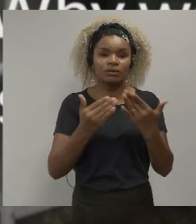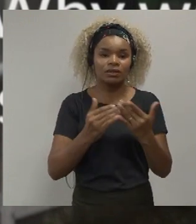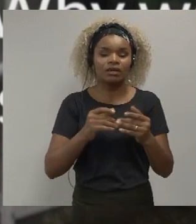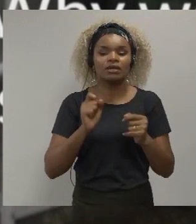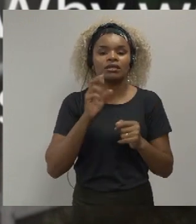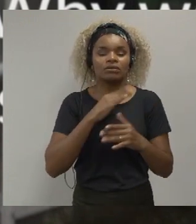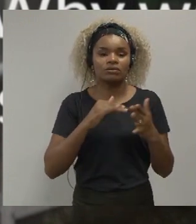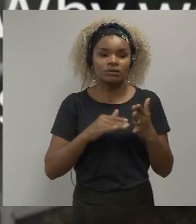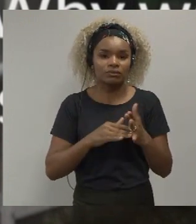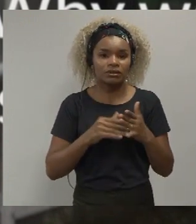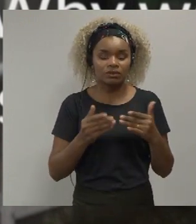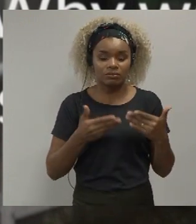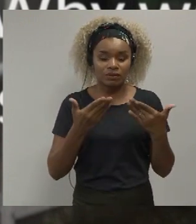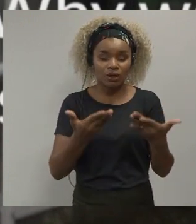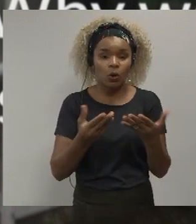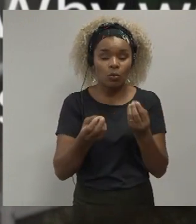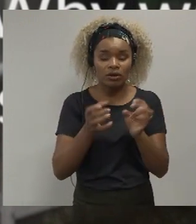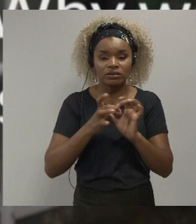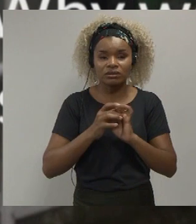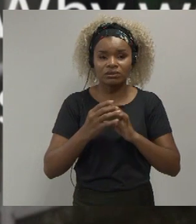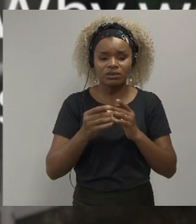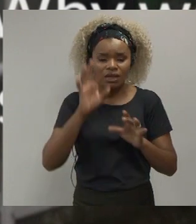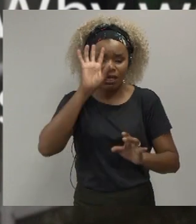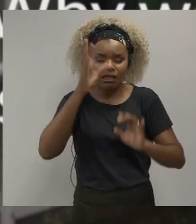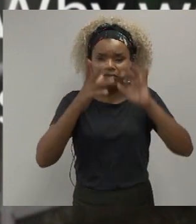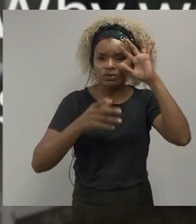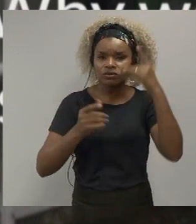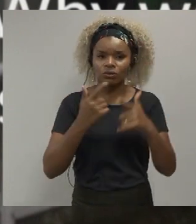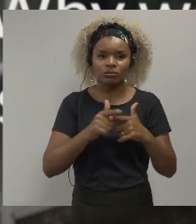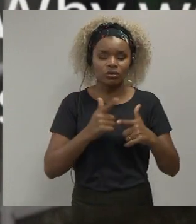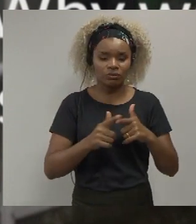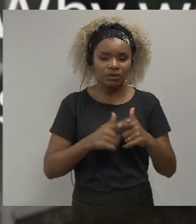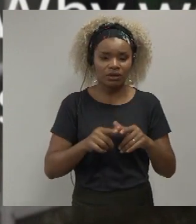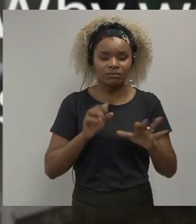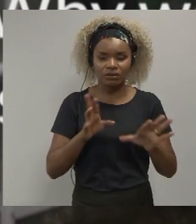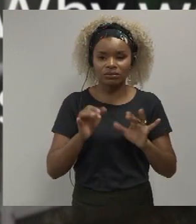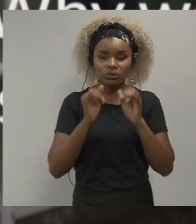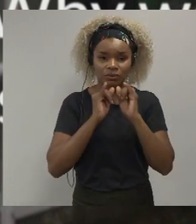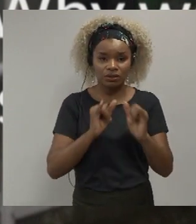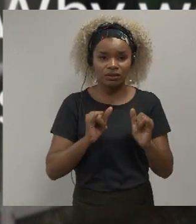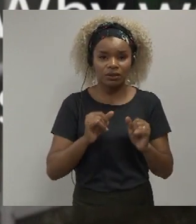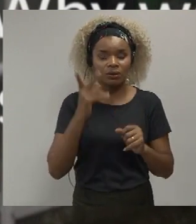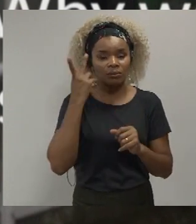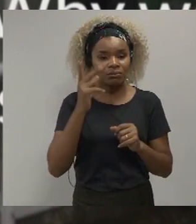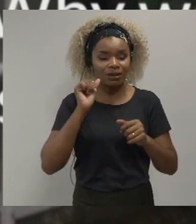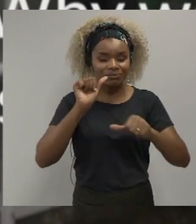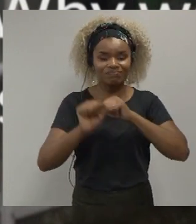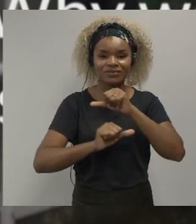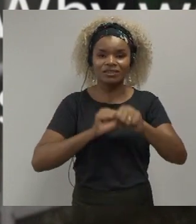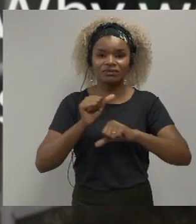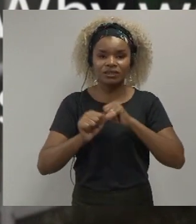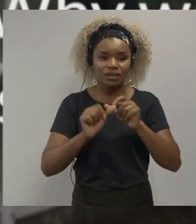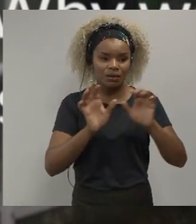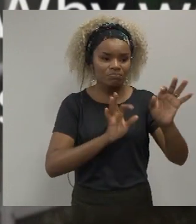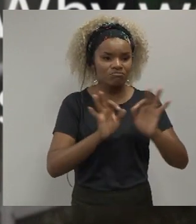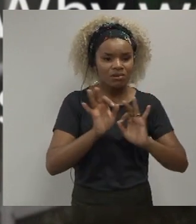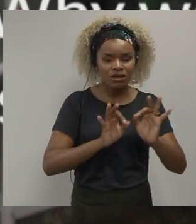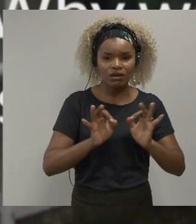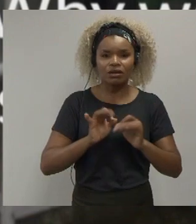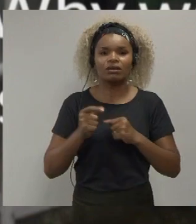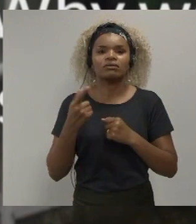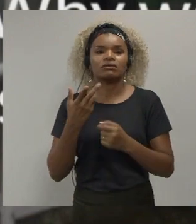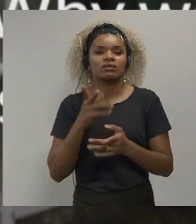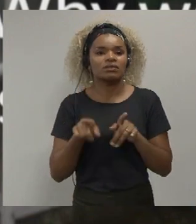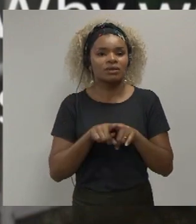before giving an opinion to the extent that they manage to reverse plans for a nuclear waste dump being